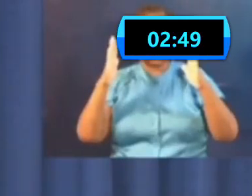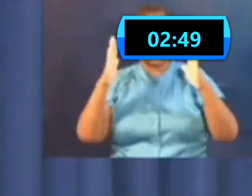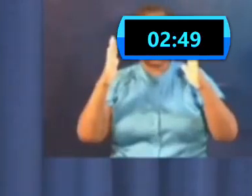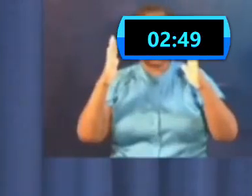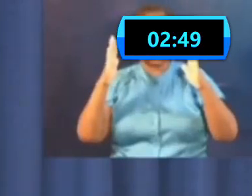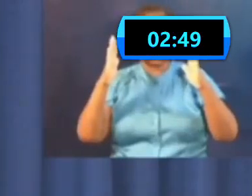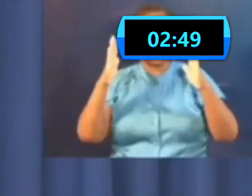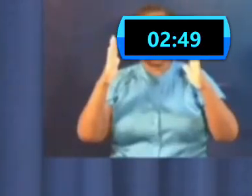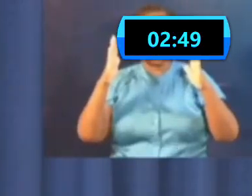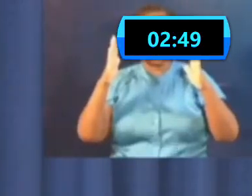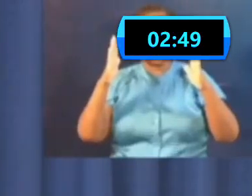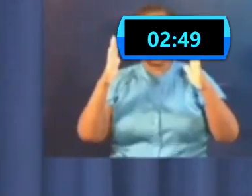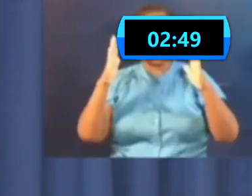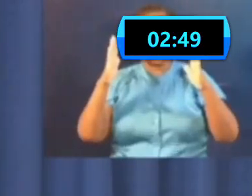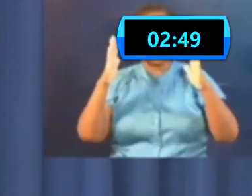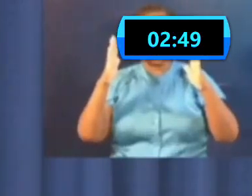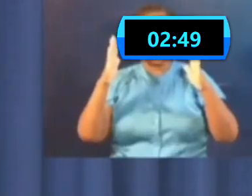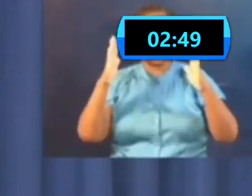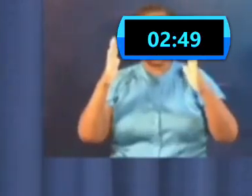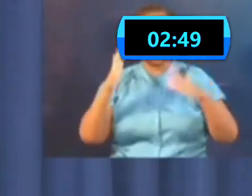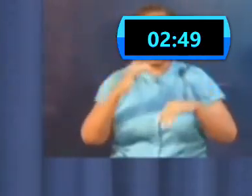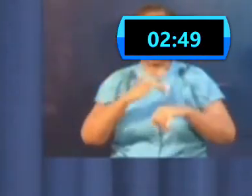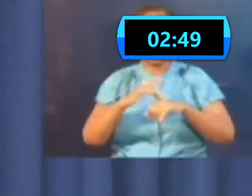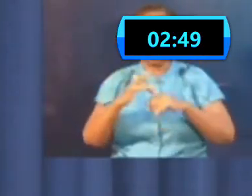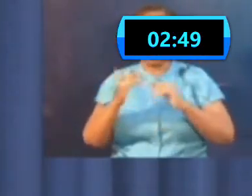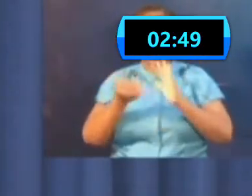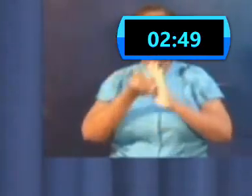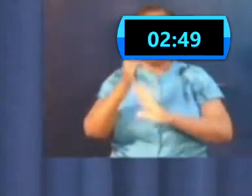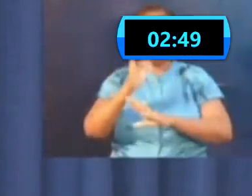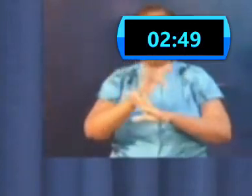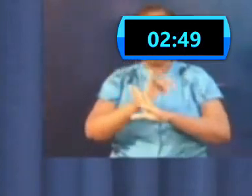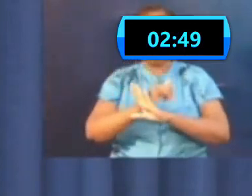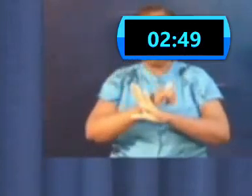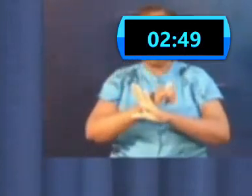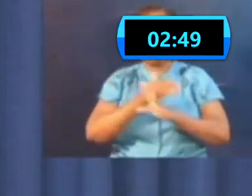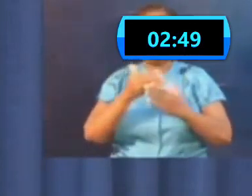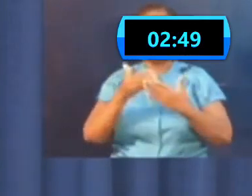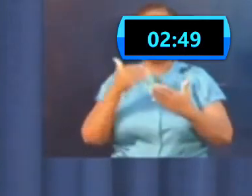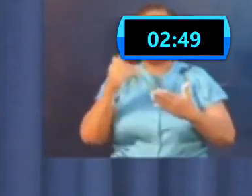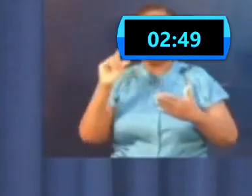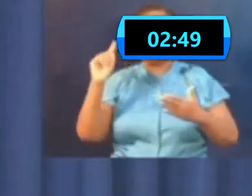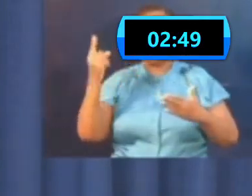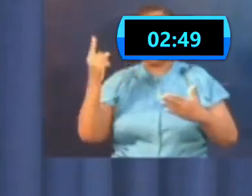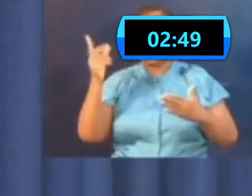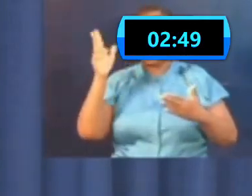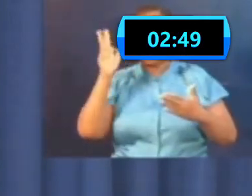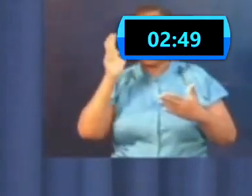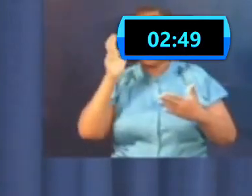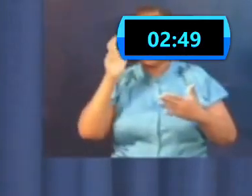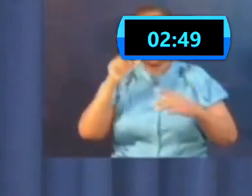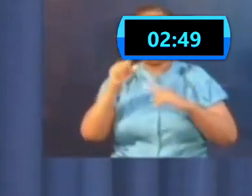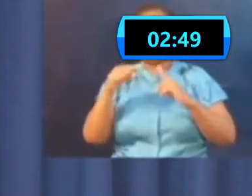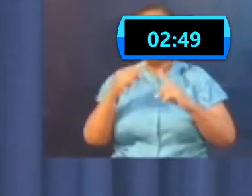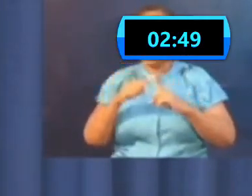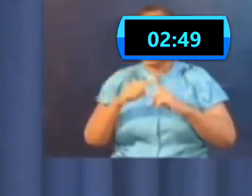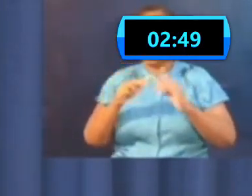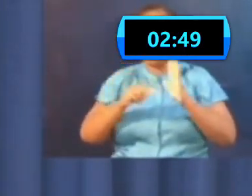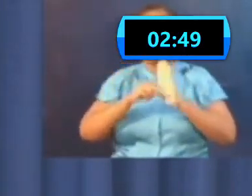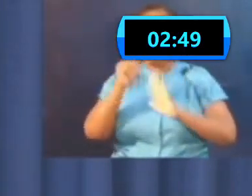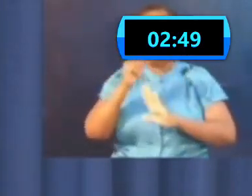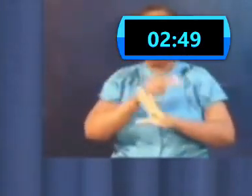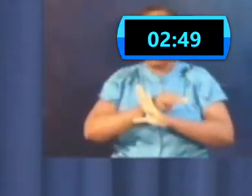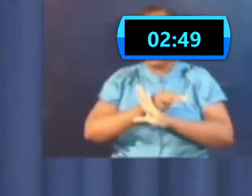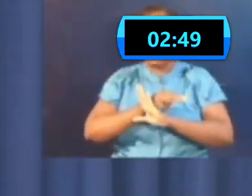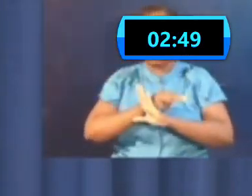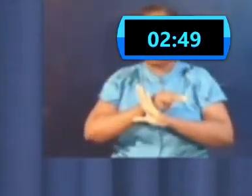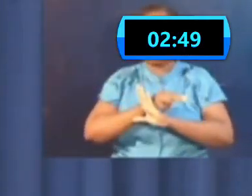early January, we would say. We first heard about it in November. It became an epidemic, then a